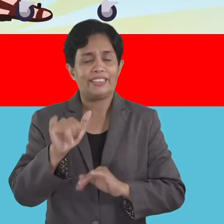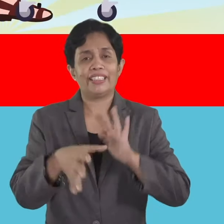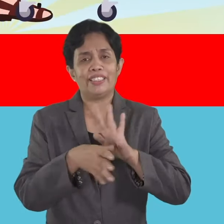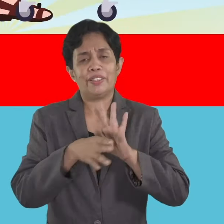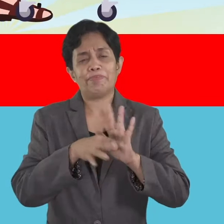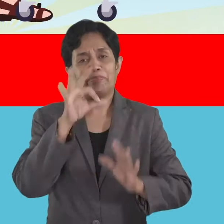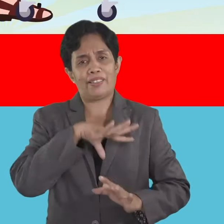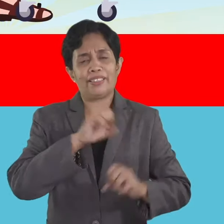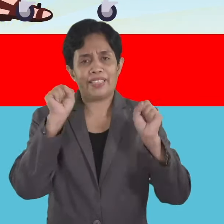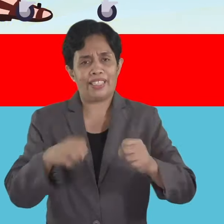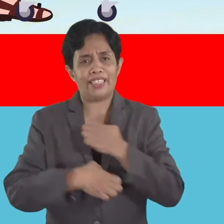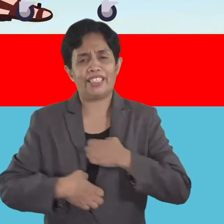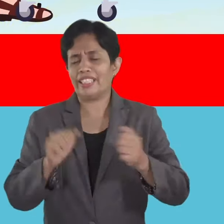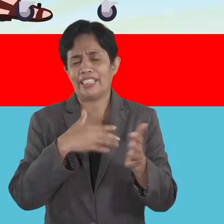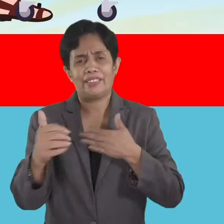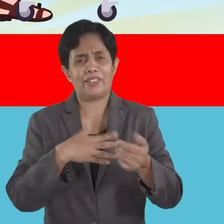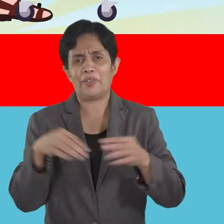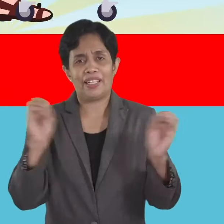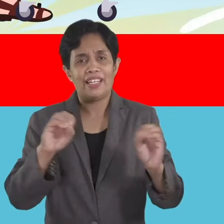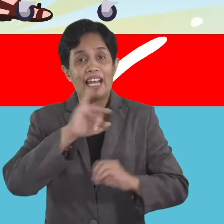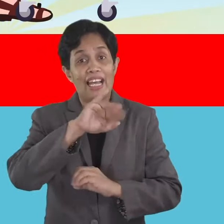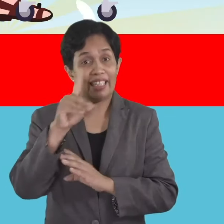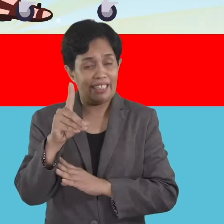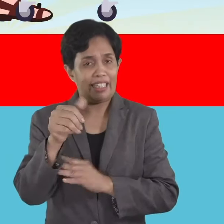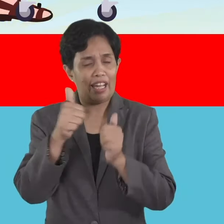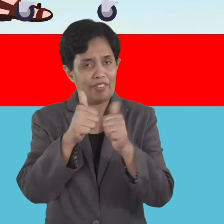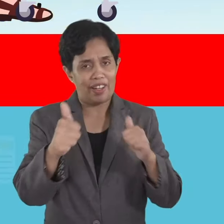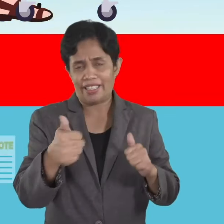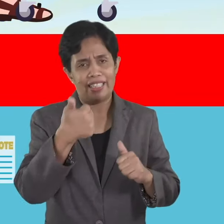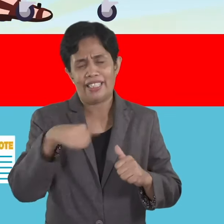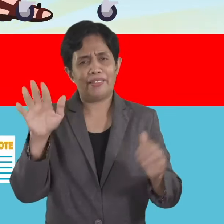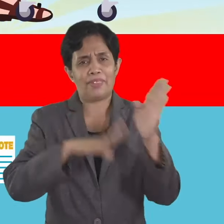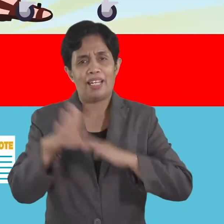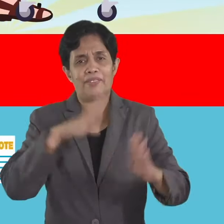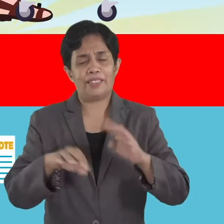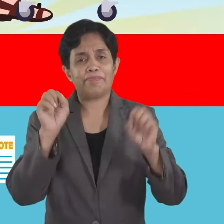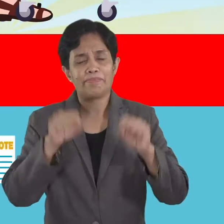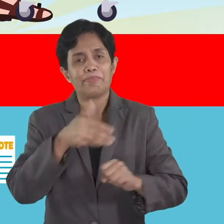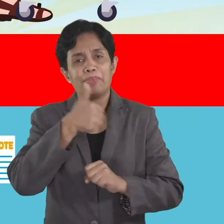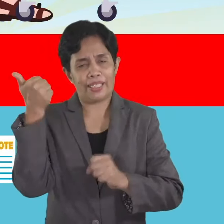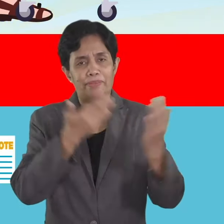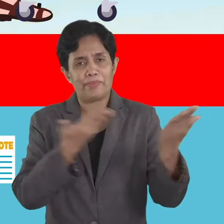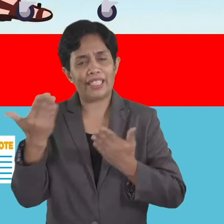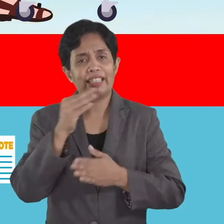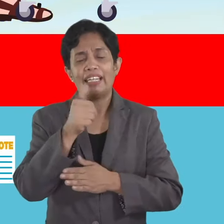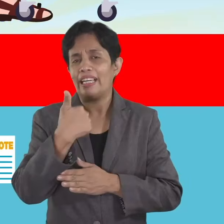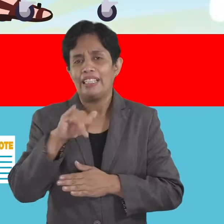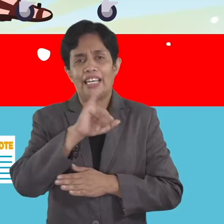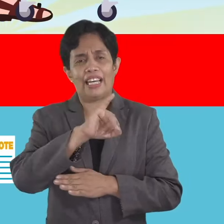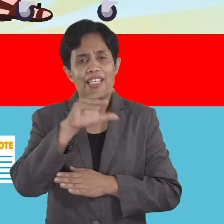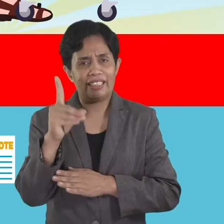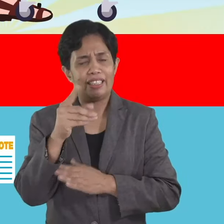be enjoyed, even without a senior ID yet. To avoid any inconvenience, though, it is best to bring any ID,